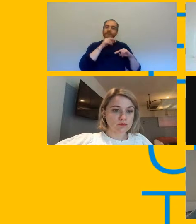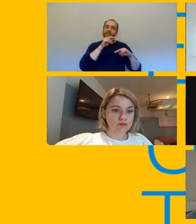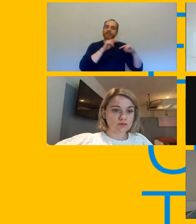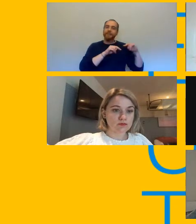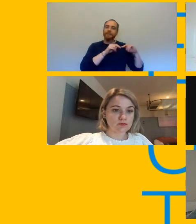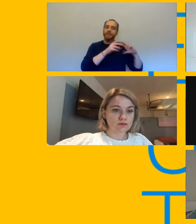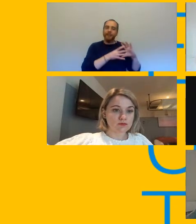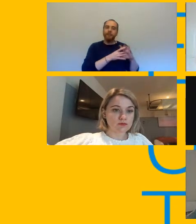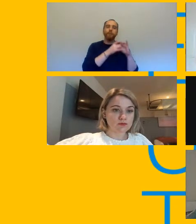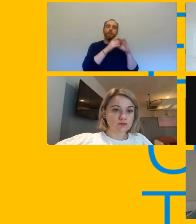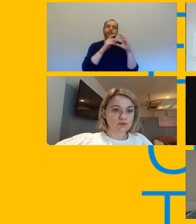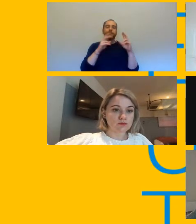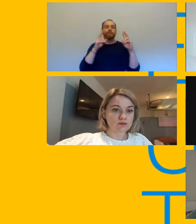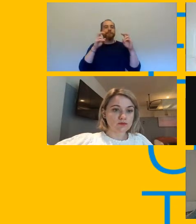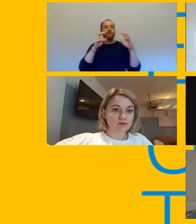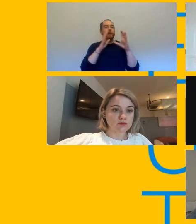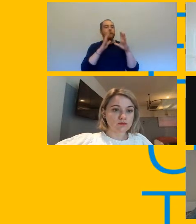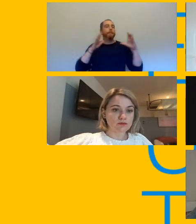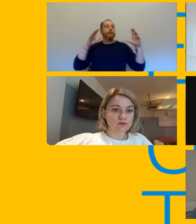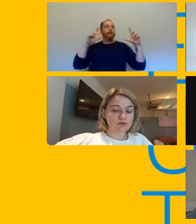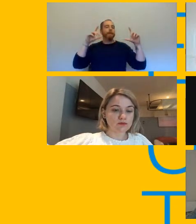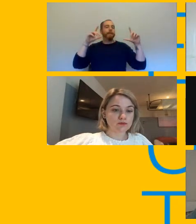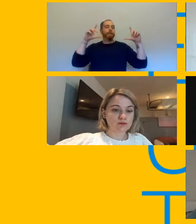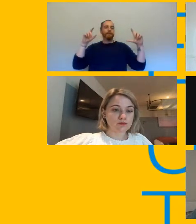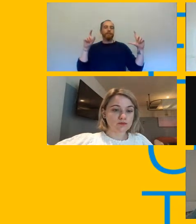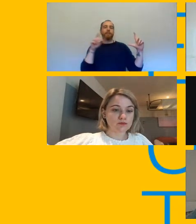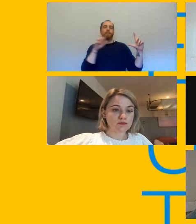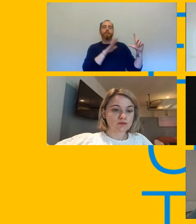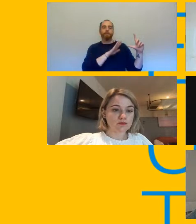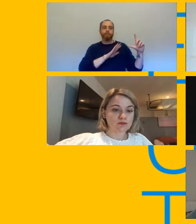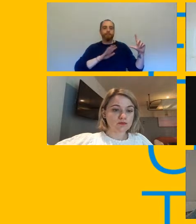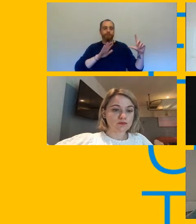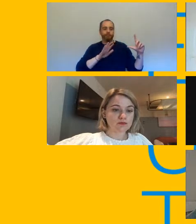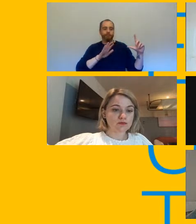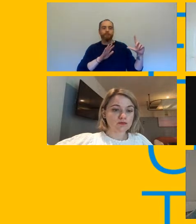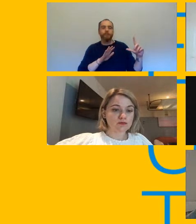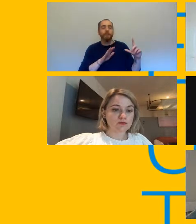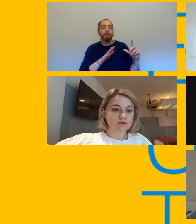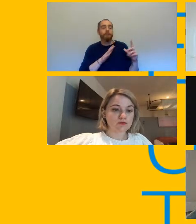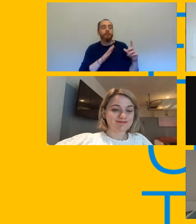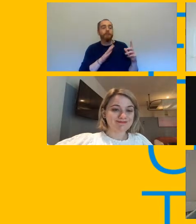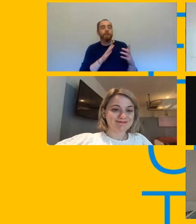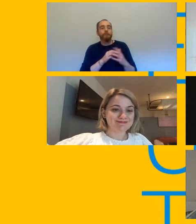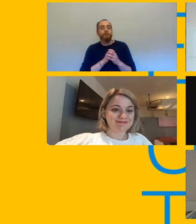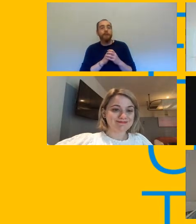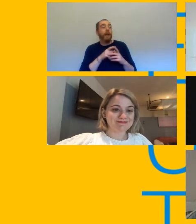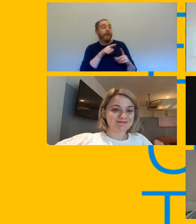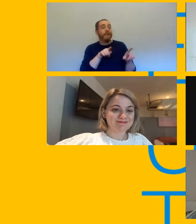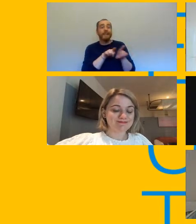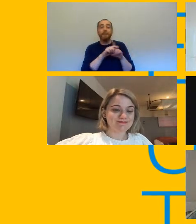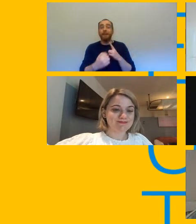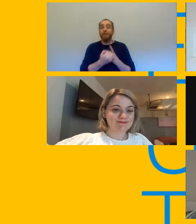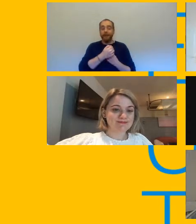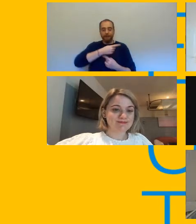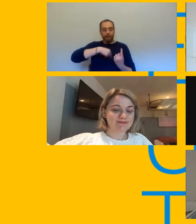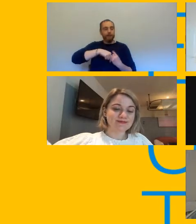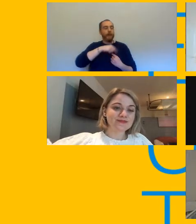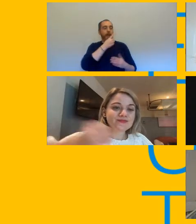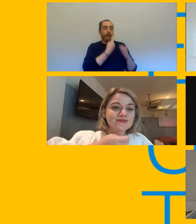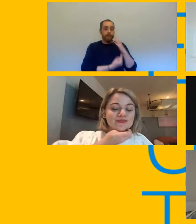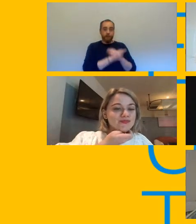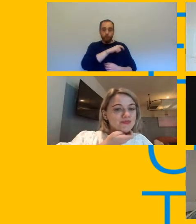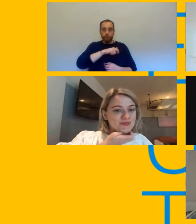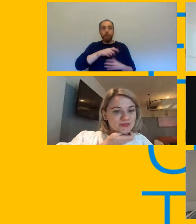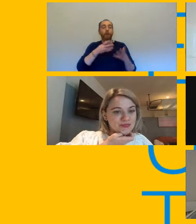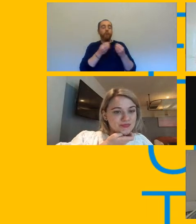bargaining hands and also it protects our members individually and collectively absolutely yeah